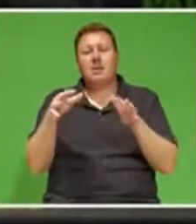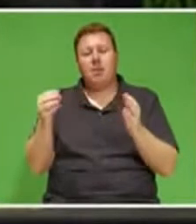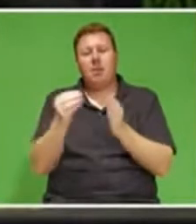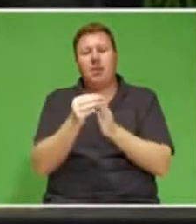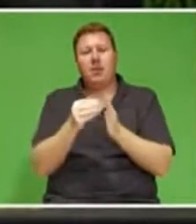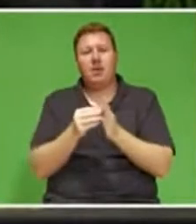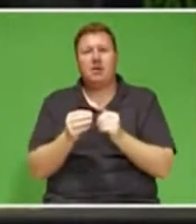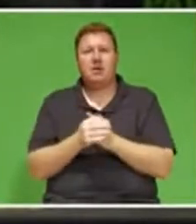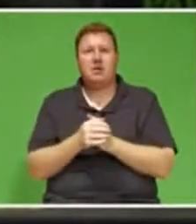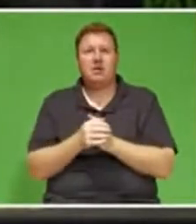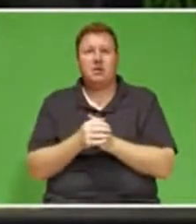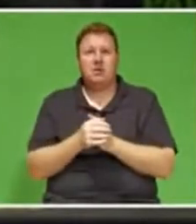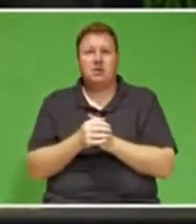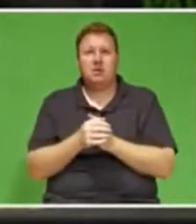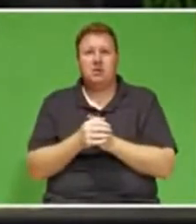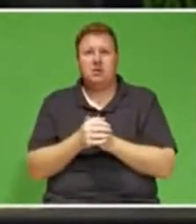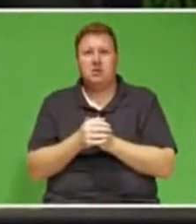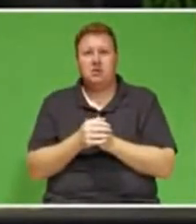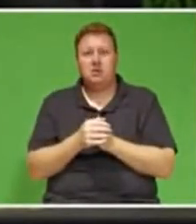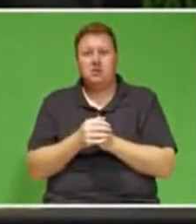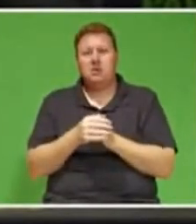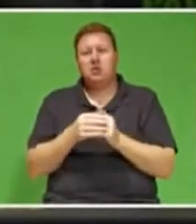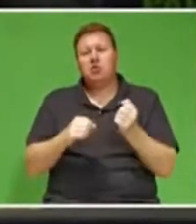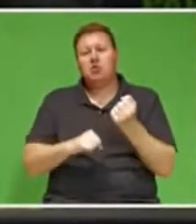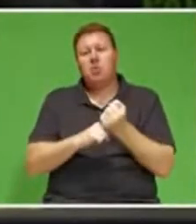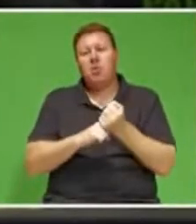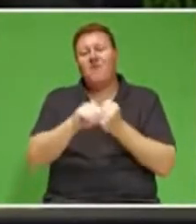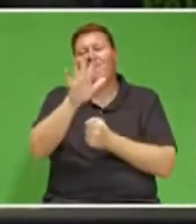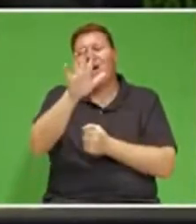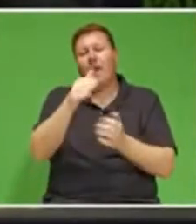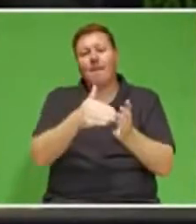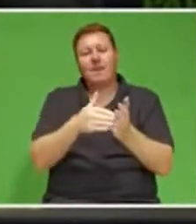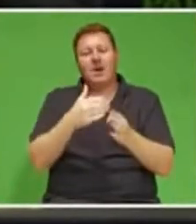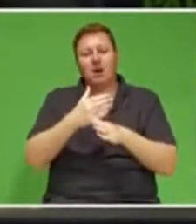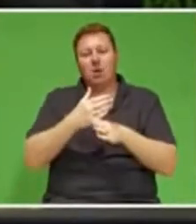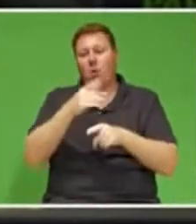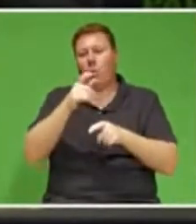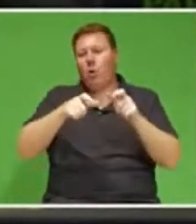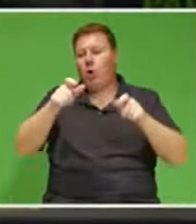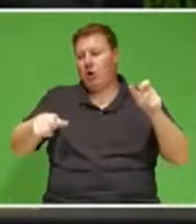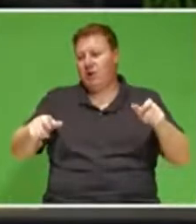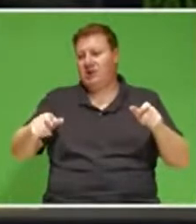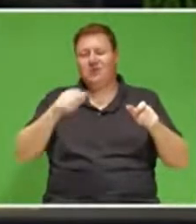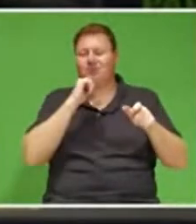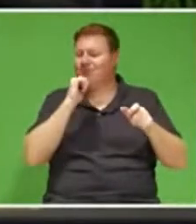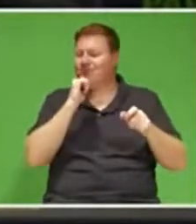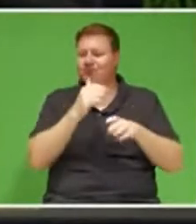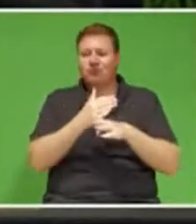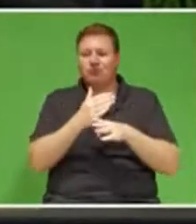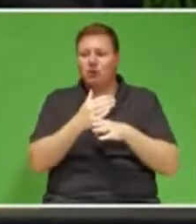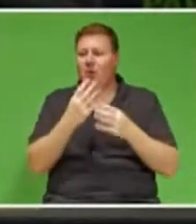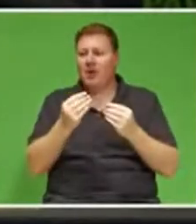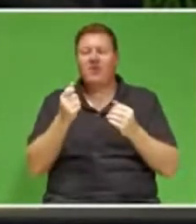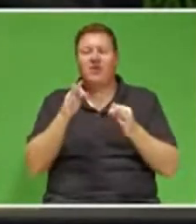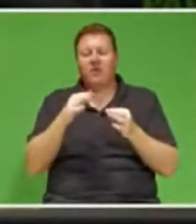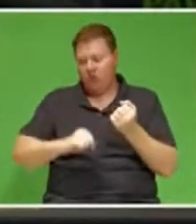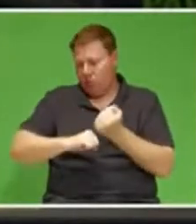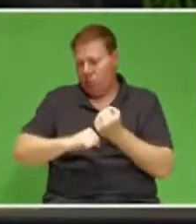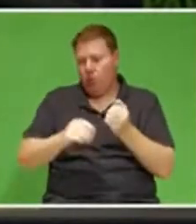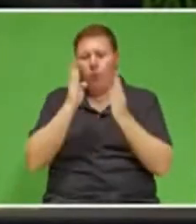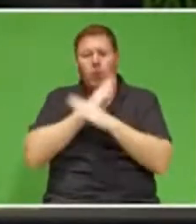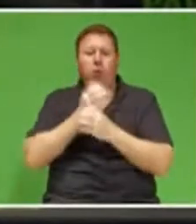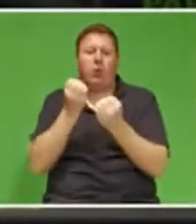We supported over 5 million workers who would otherwise have lost their jobs and